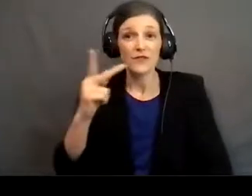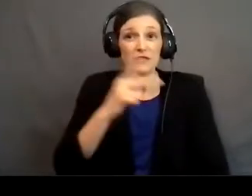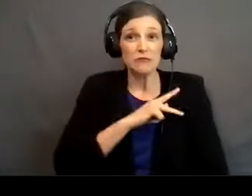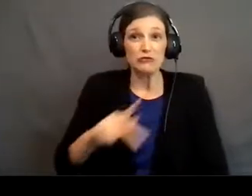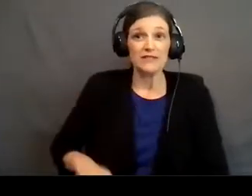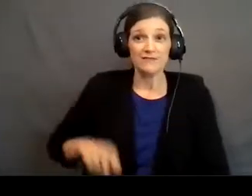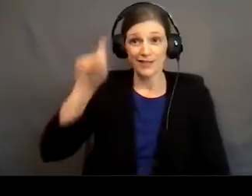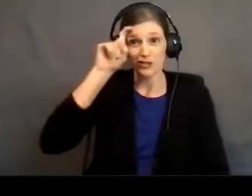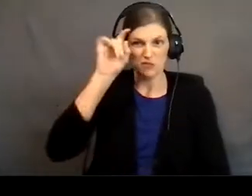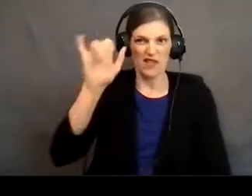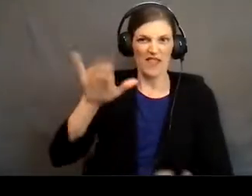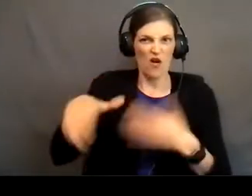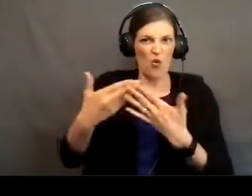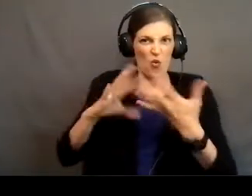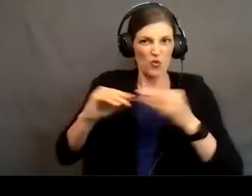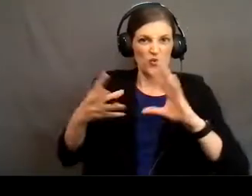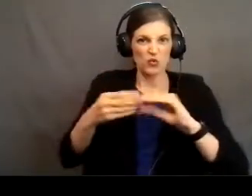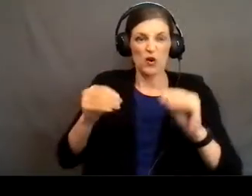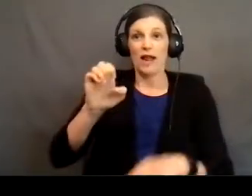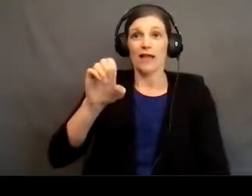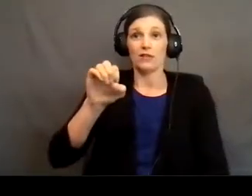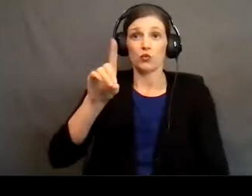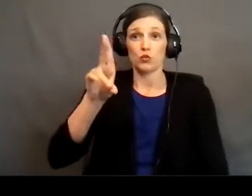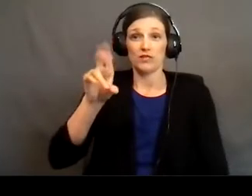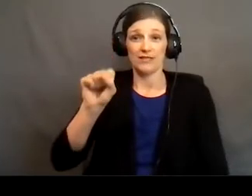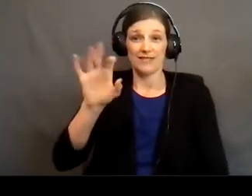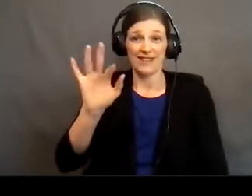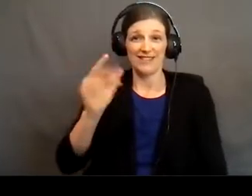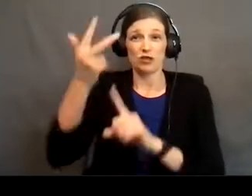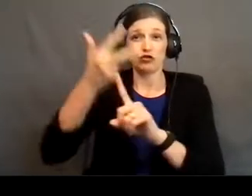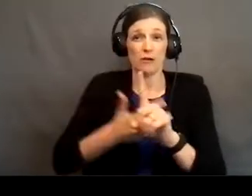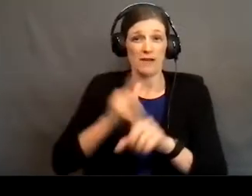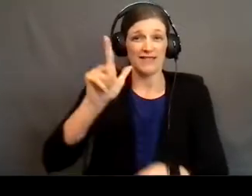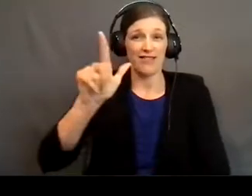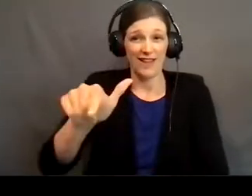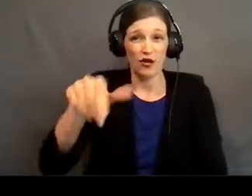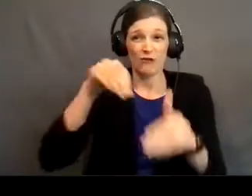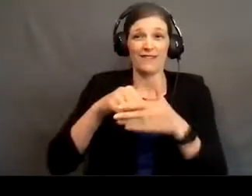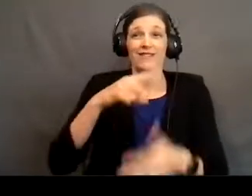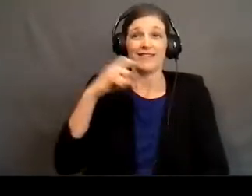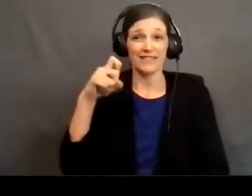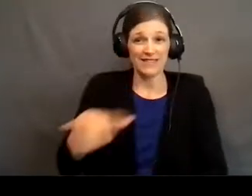story. Exodus 19 happens three months after that. They're in the desert.